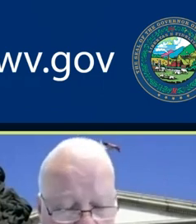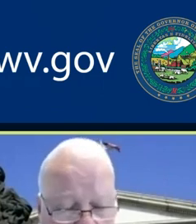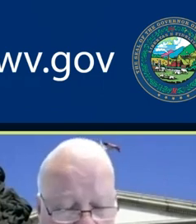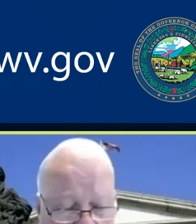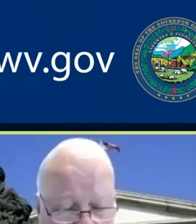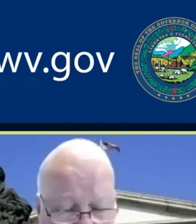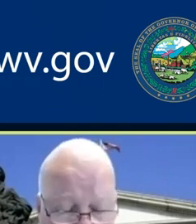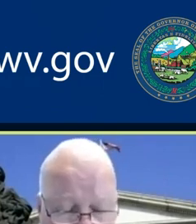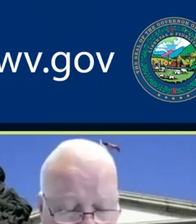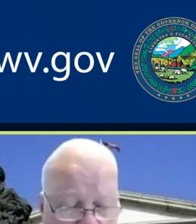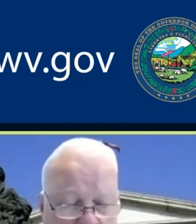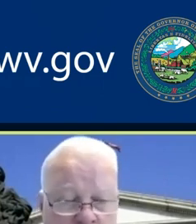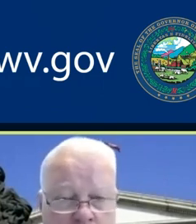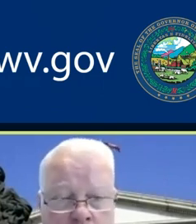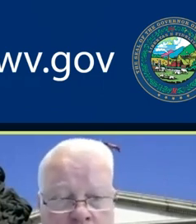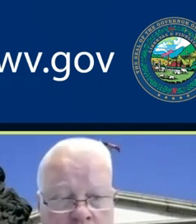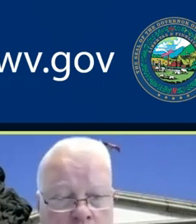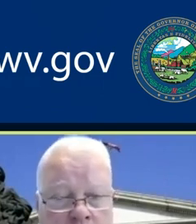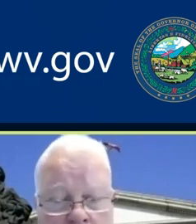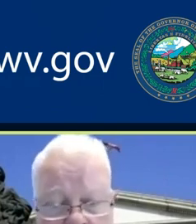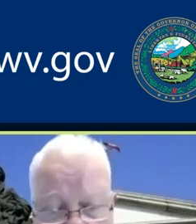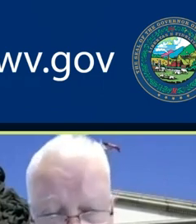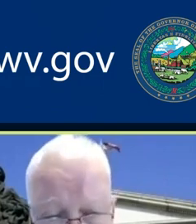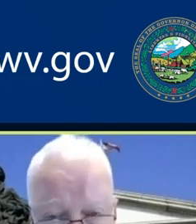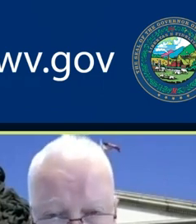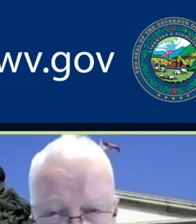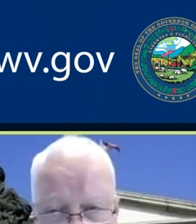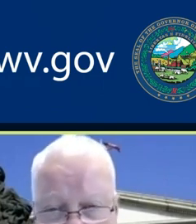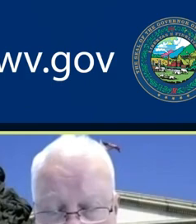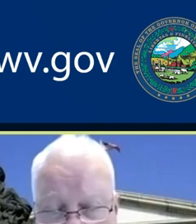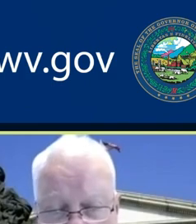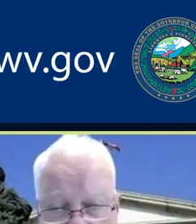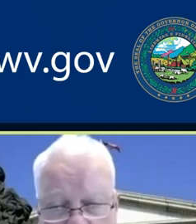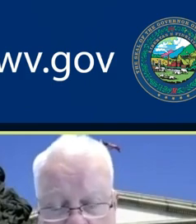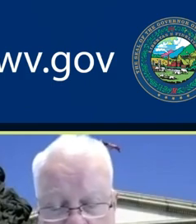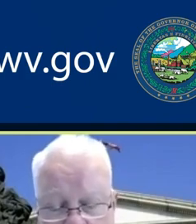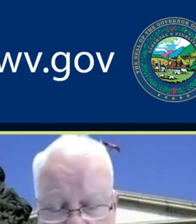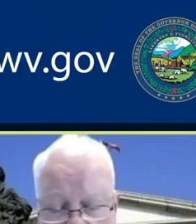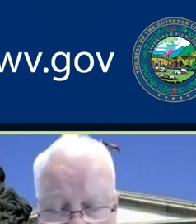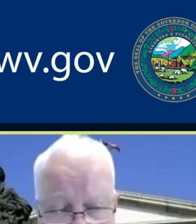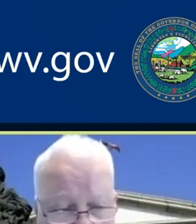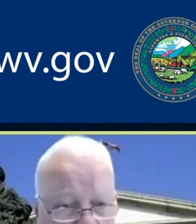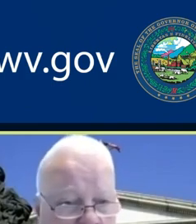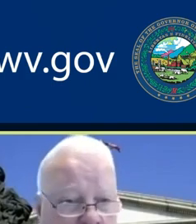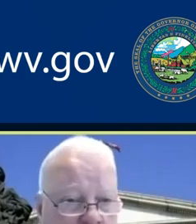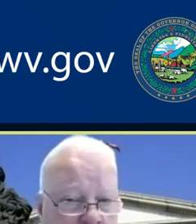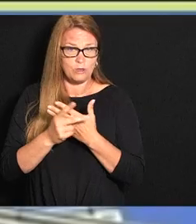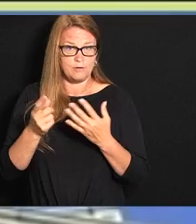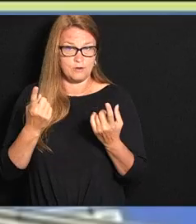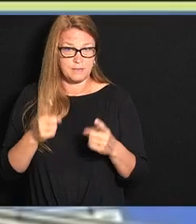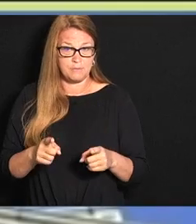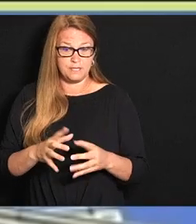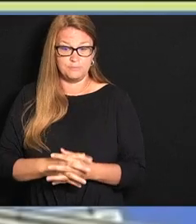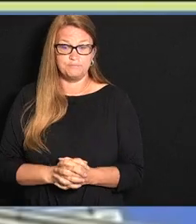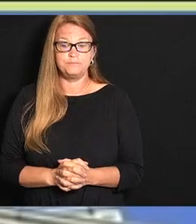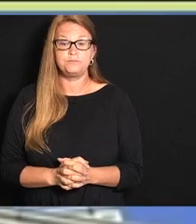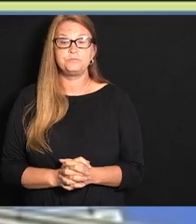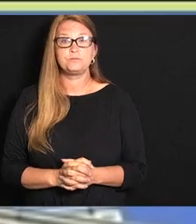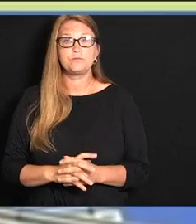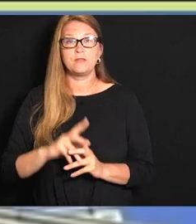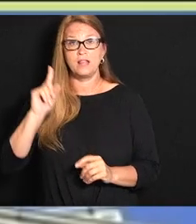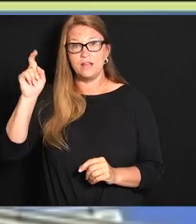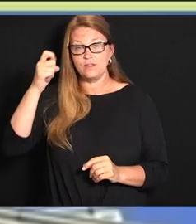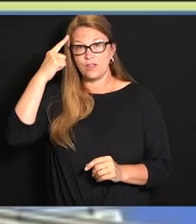to talk about the Prevention Resource Officer Program in West Virginia. Since Governor Justice